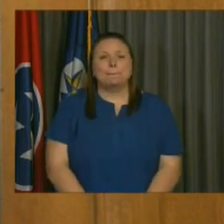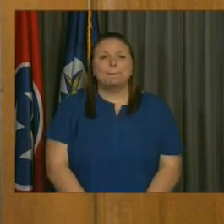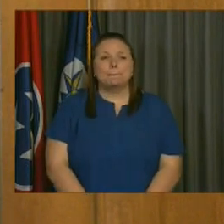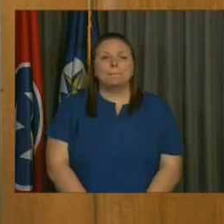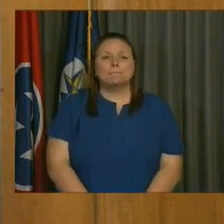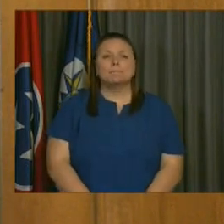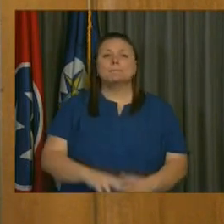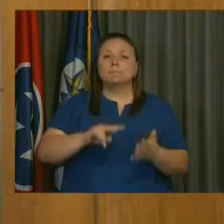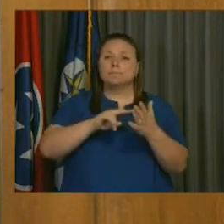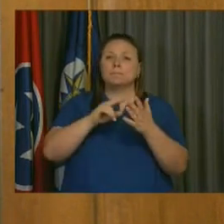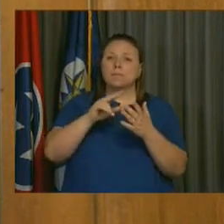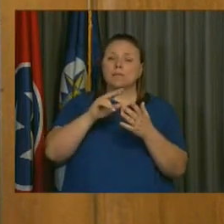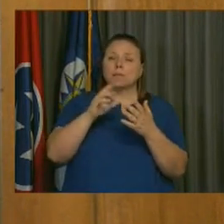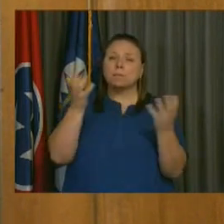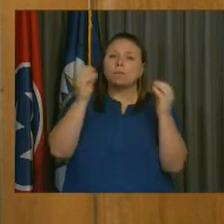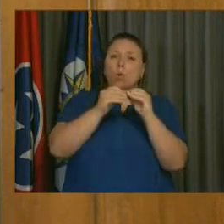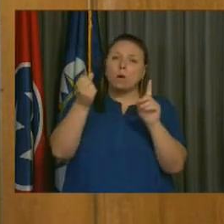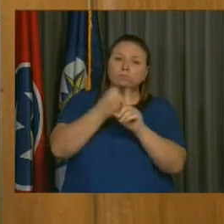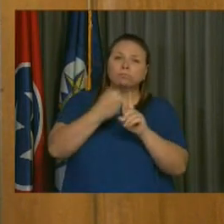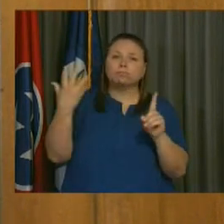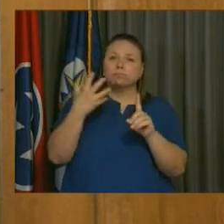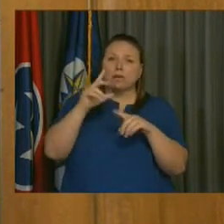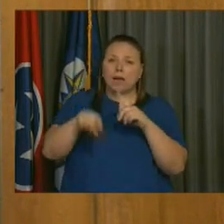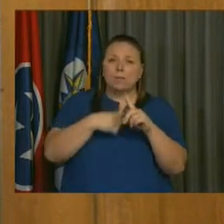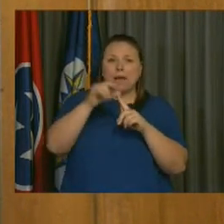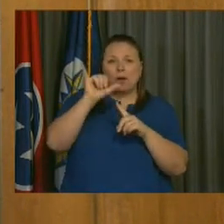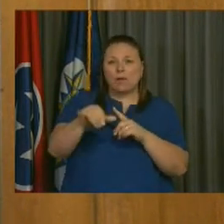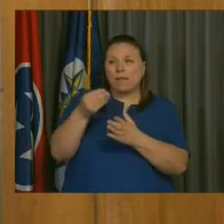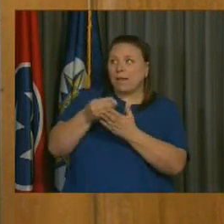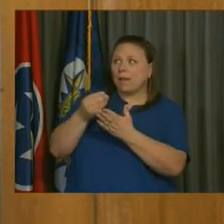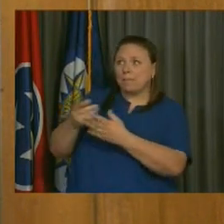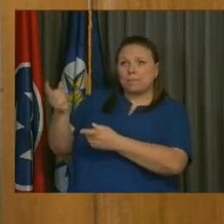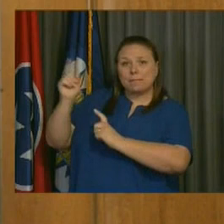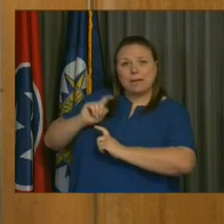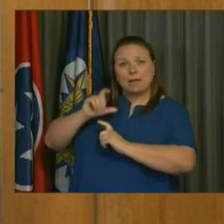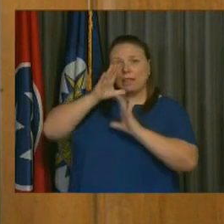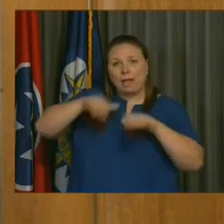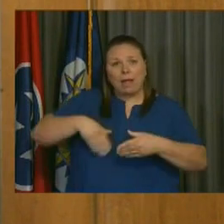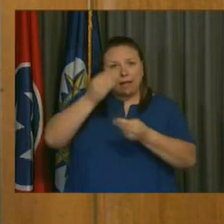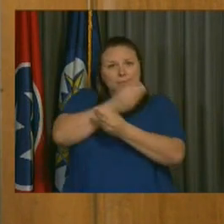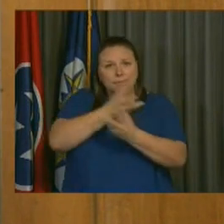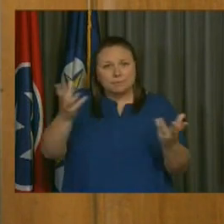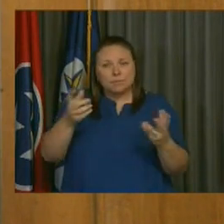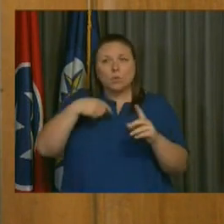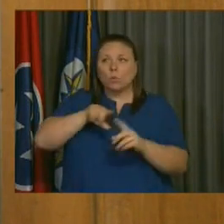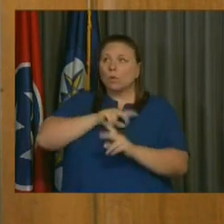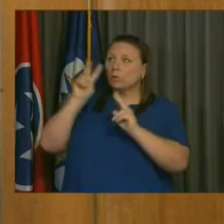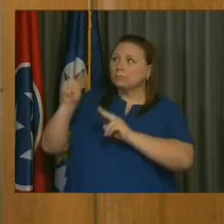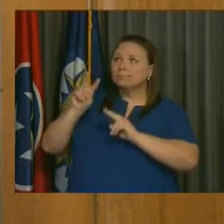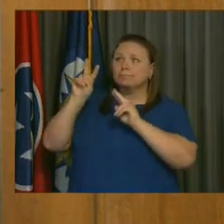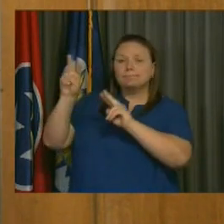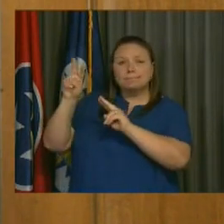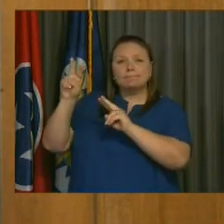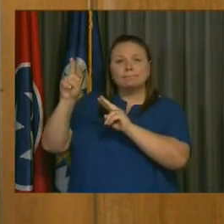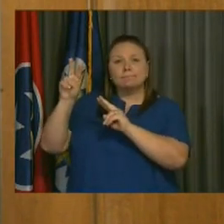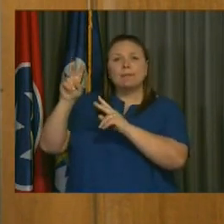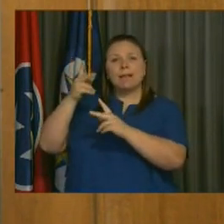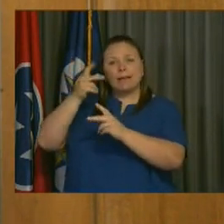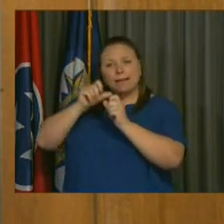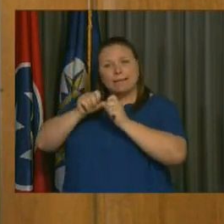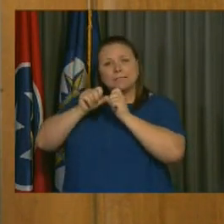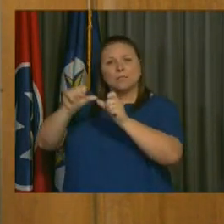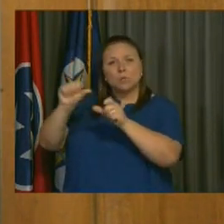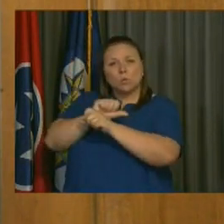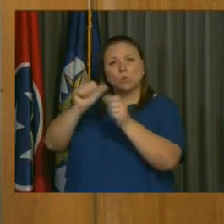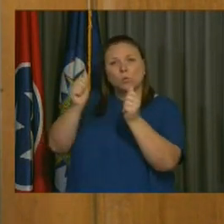so significant details about that relief funding have not been released by the other governments yet, so we'll be keeping a close eye on those and continue to work